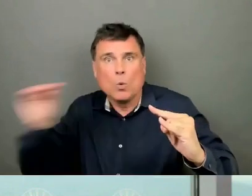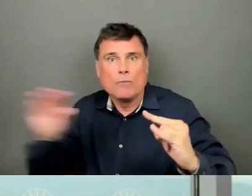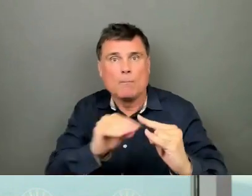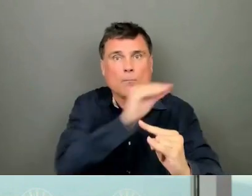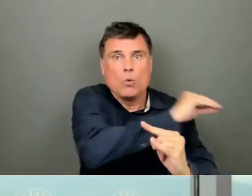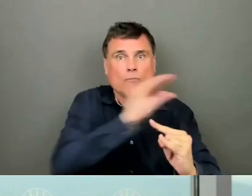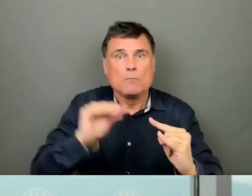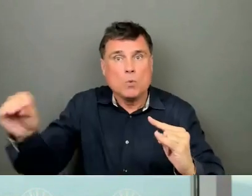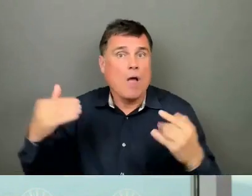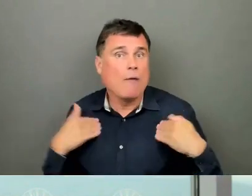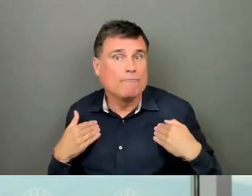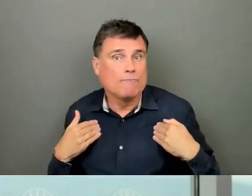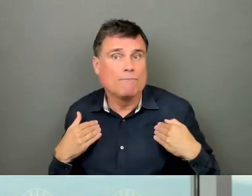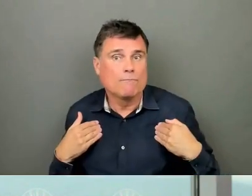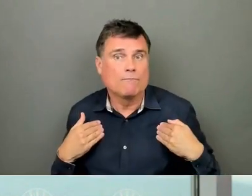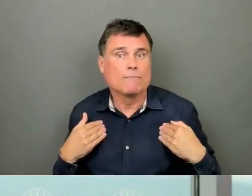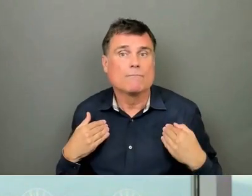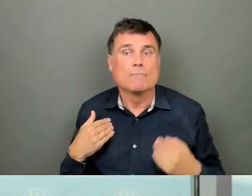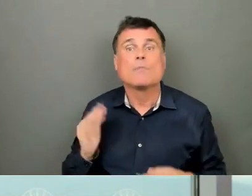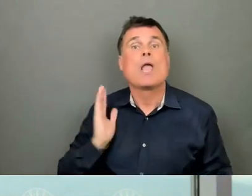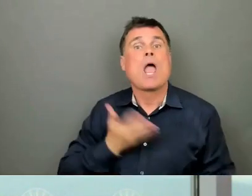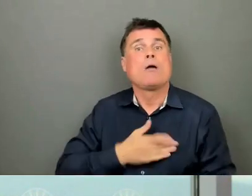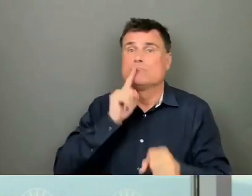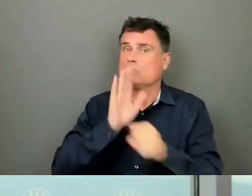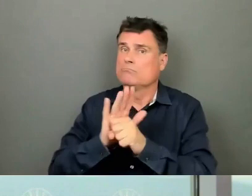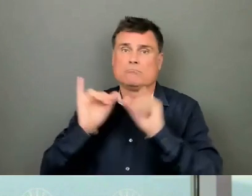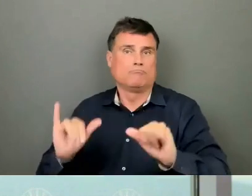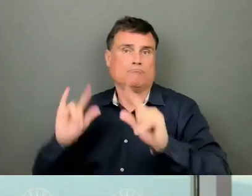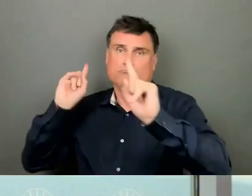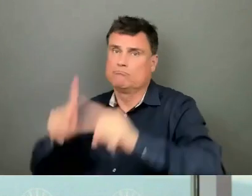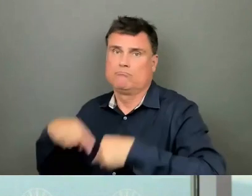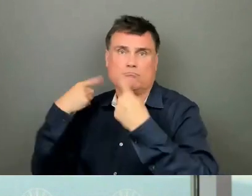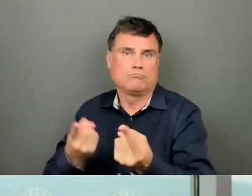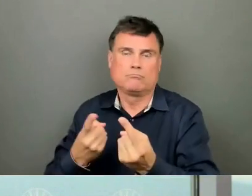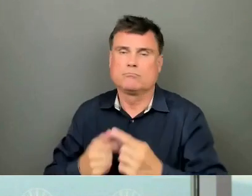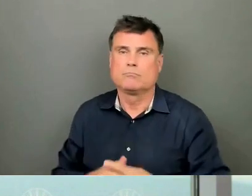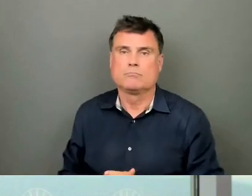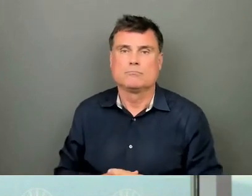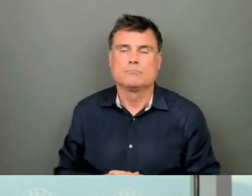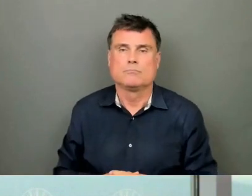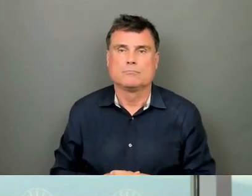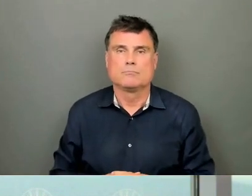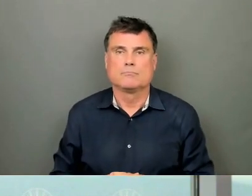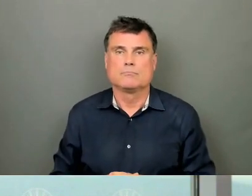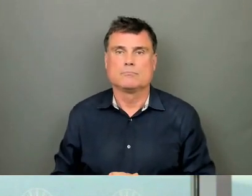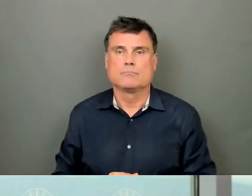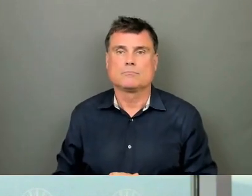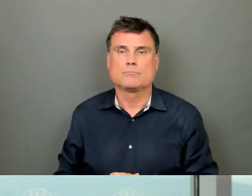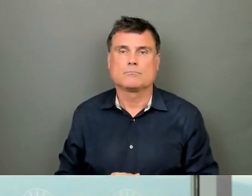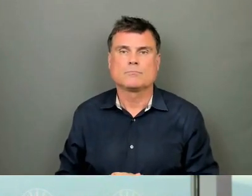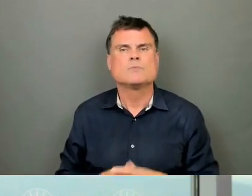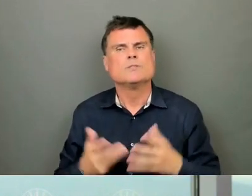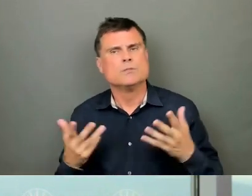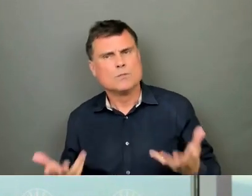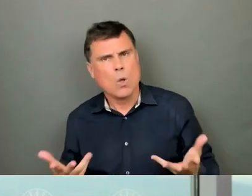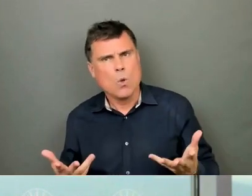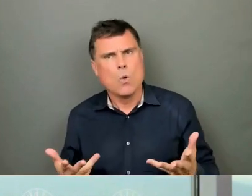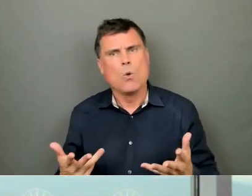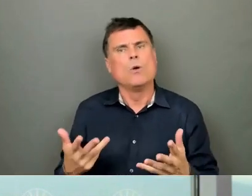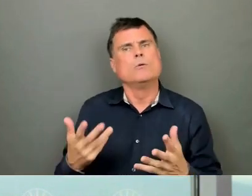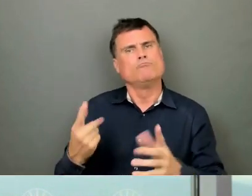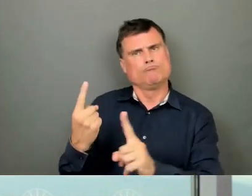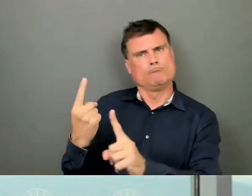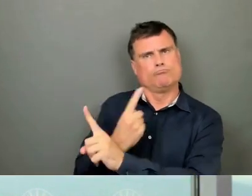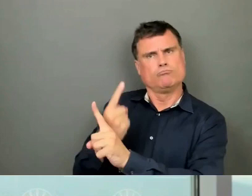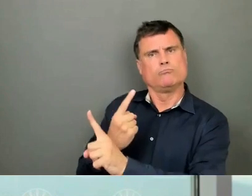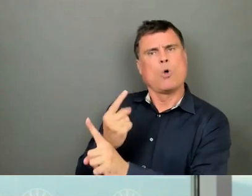that we have made publicly on many occasions that we would not simply be putting a mat on the floor. That this would be dignified and appropriate shelter